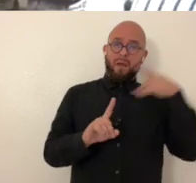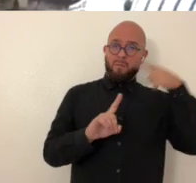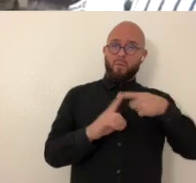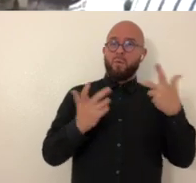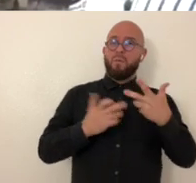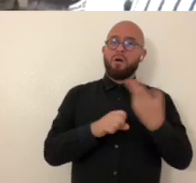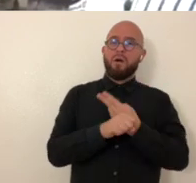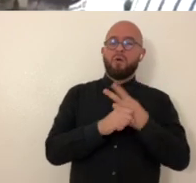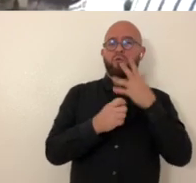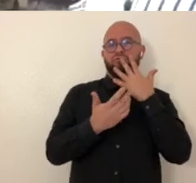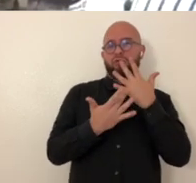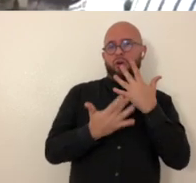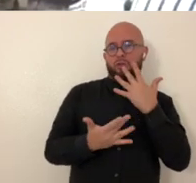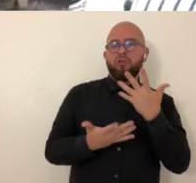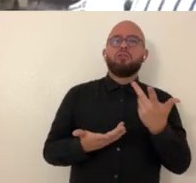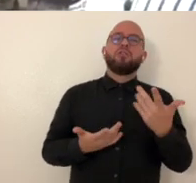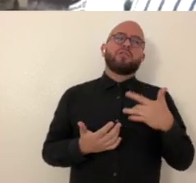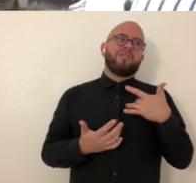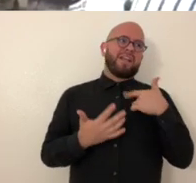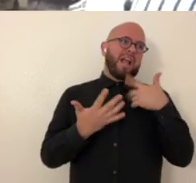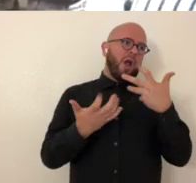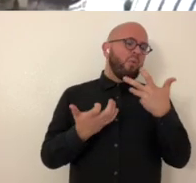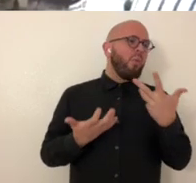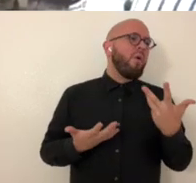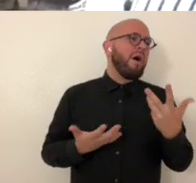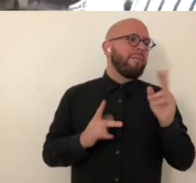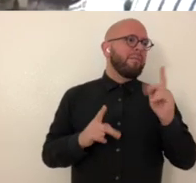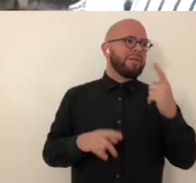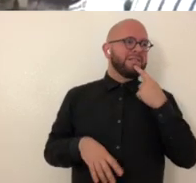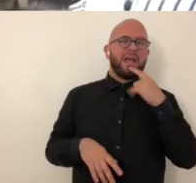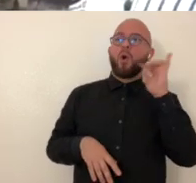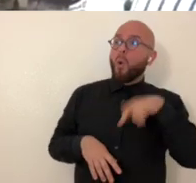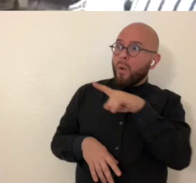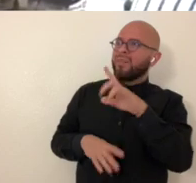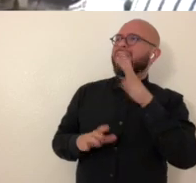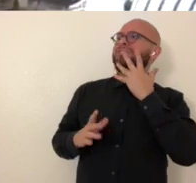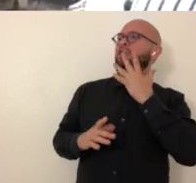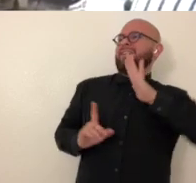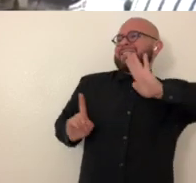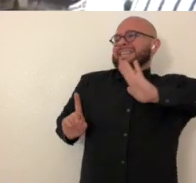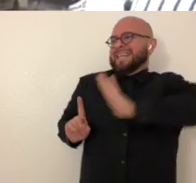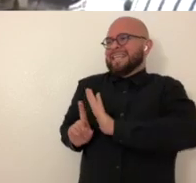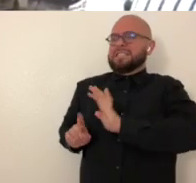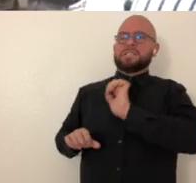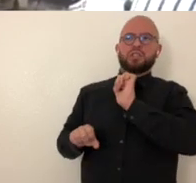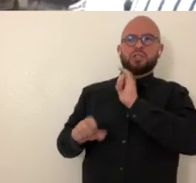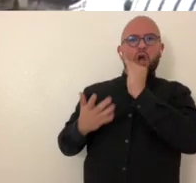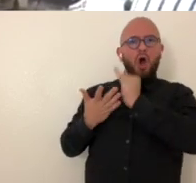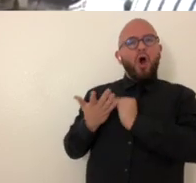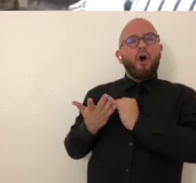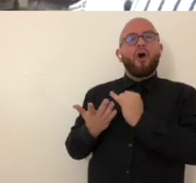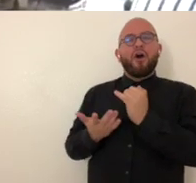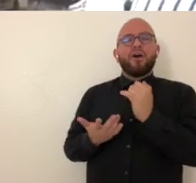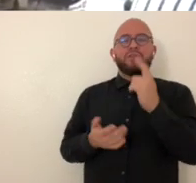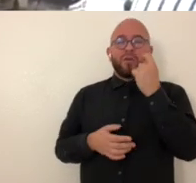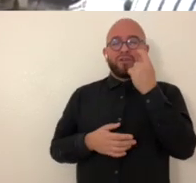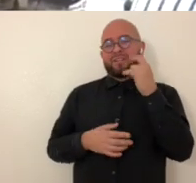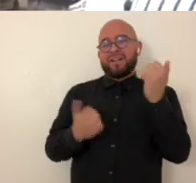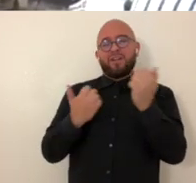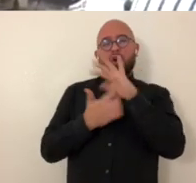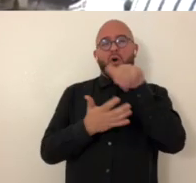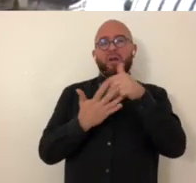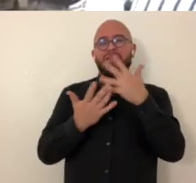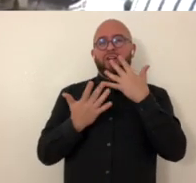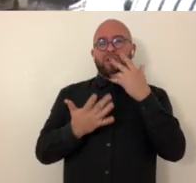abstract i think the the core guiding principle is my use of color i really try and have a signature use of color where people see my colors and